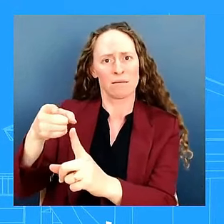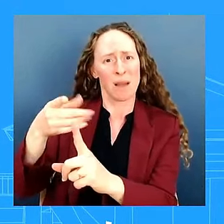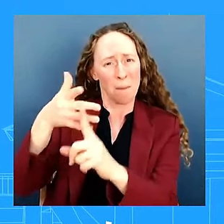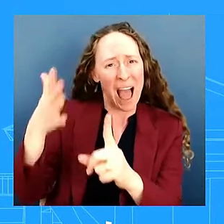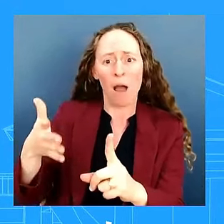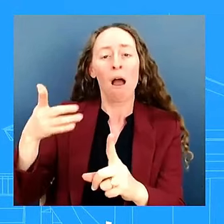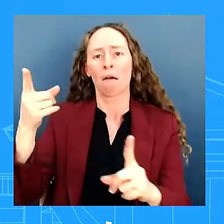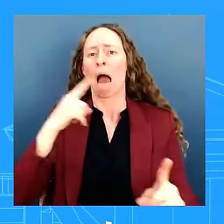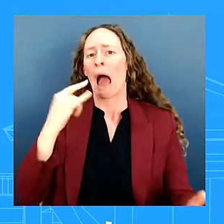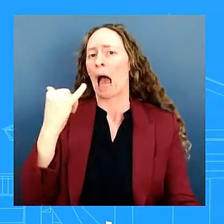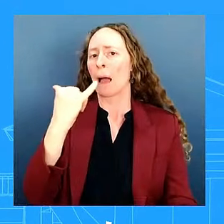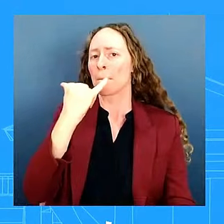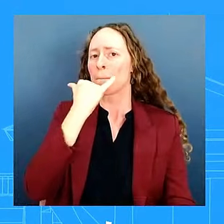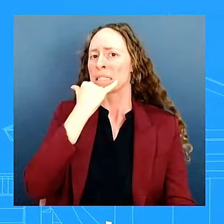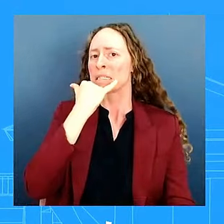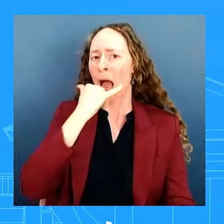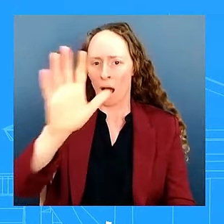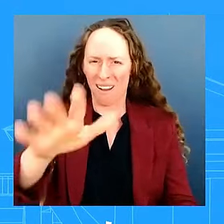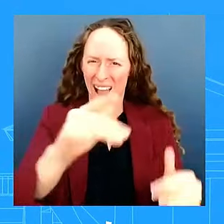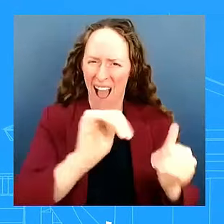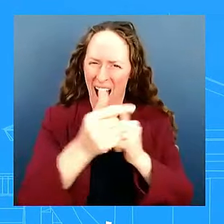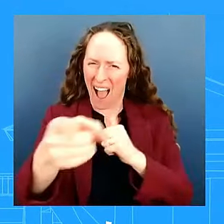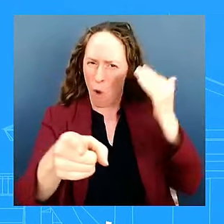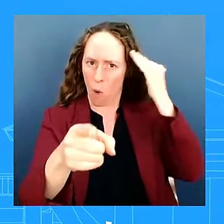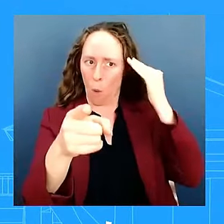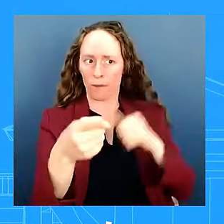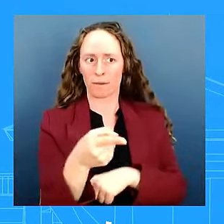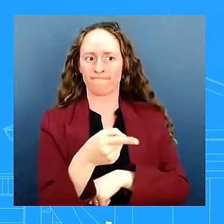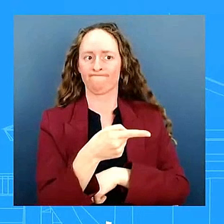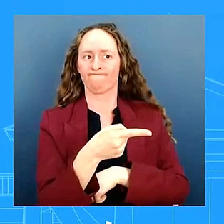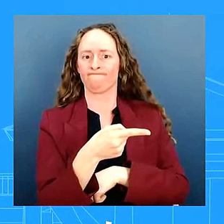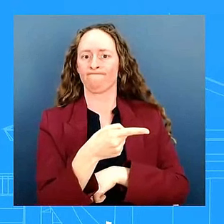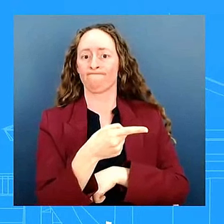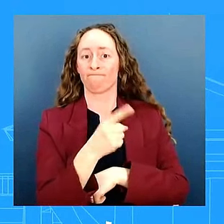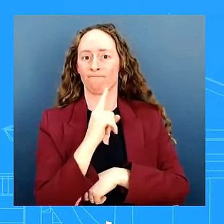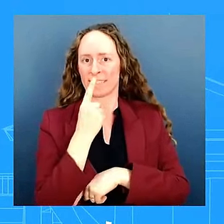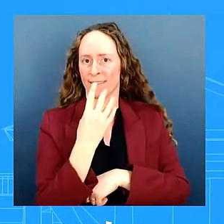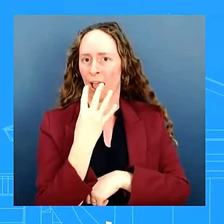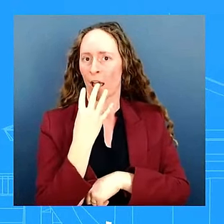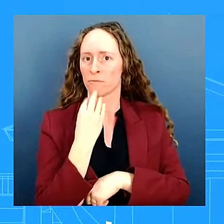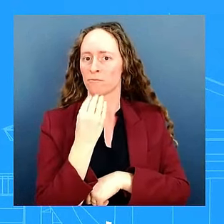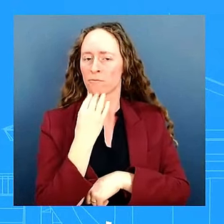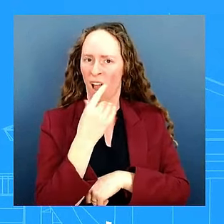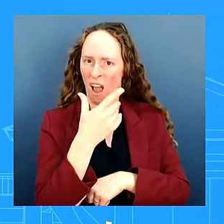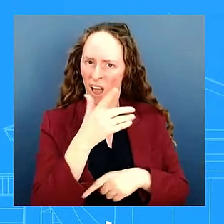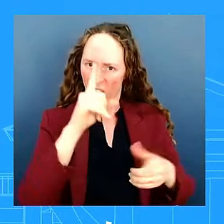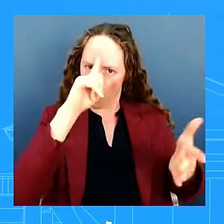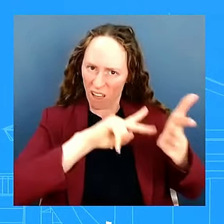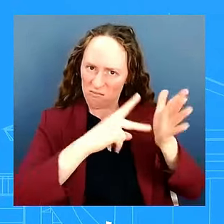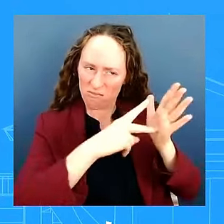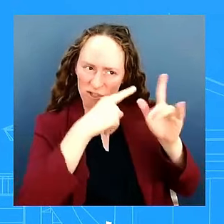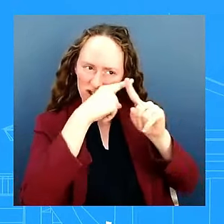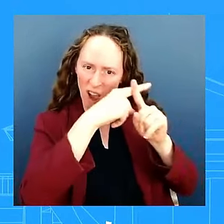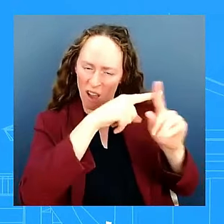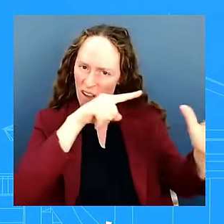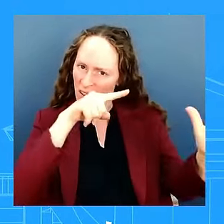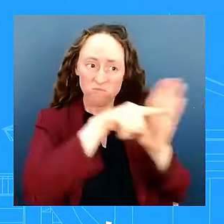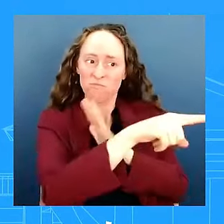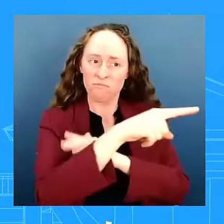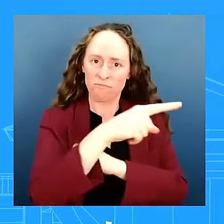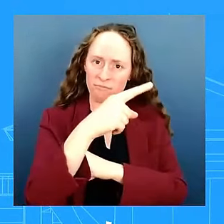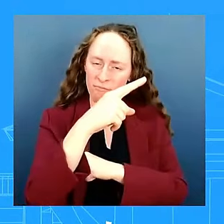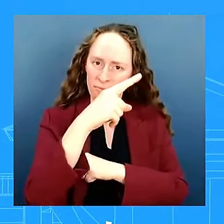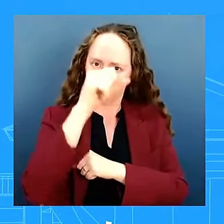was shot by a sniper um into a bullet in the head as execution style the washington post did an investigation